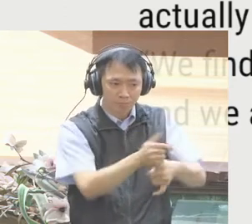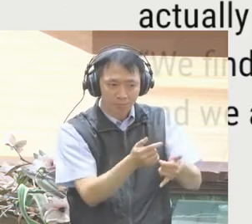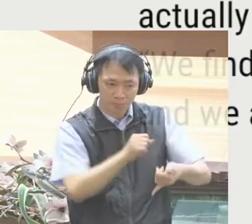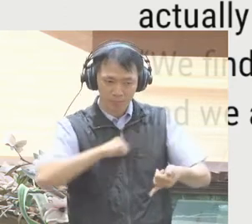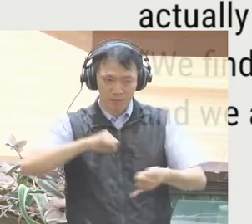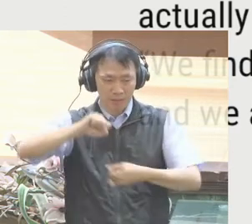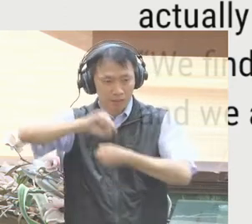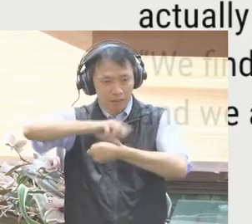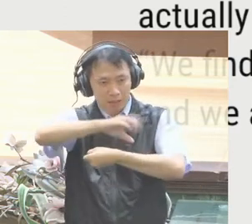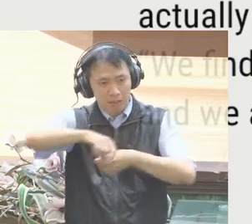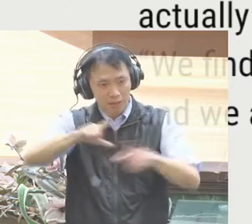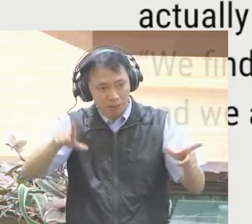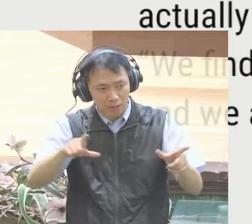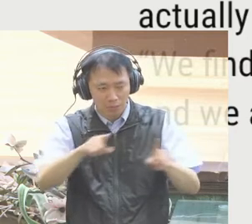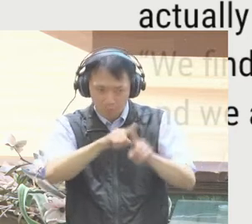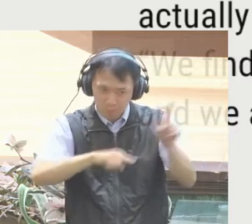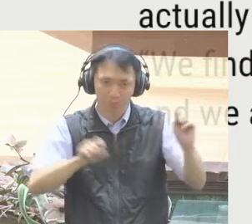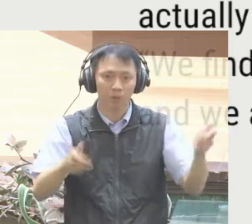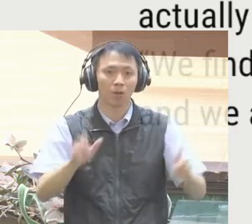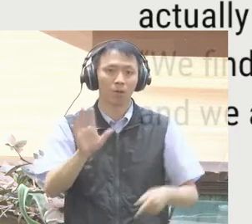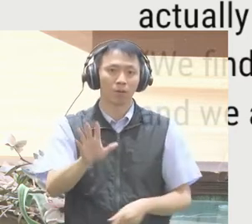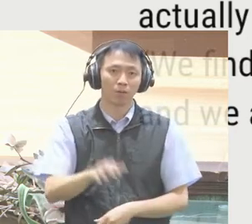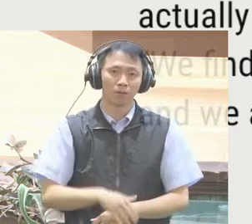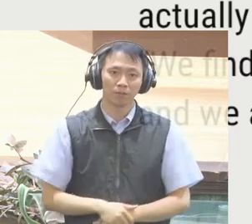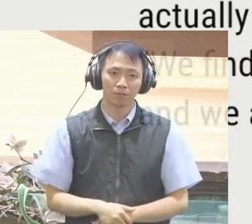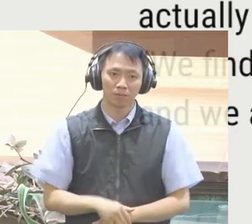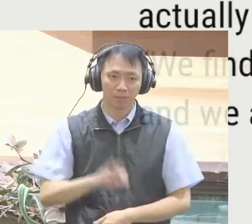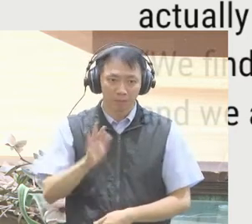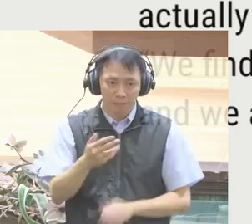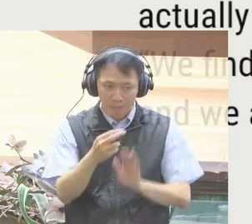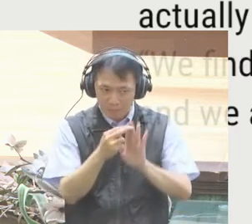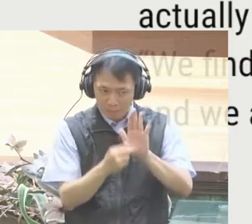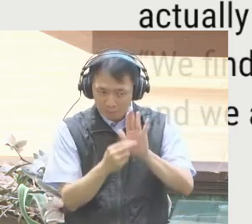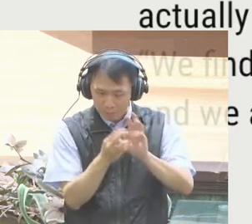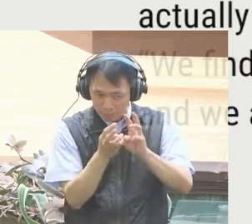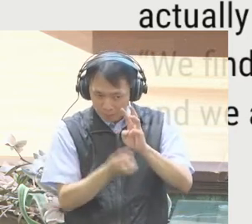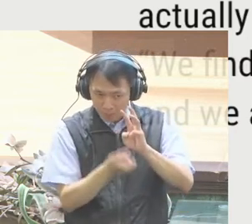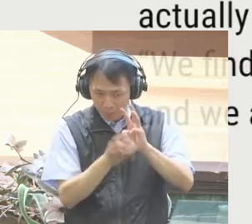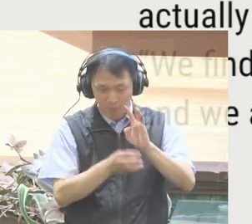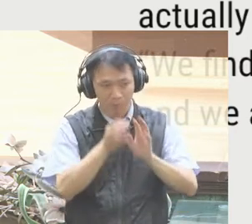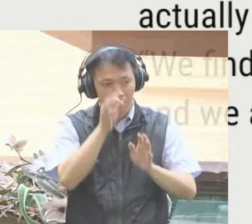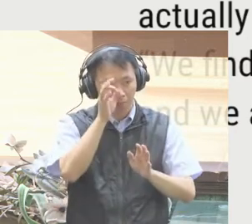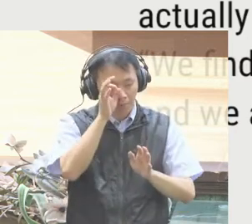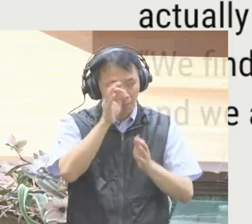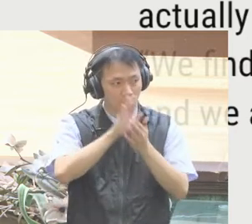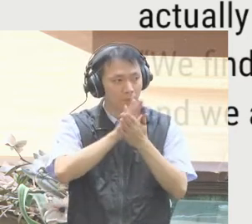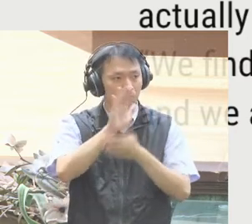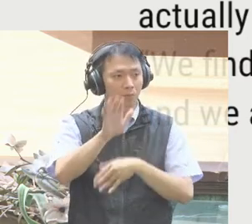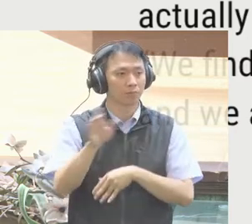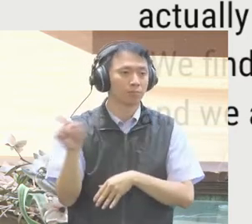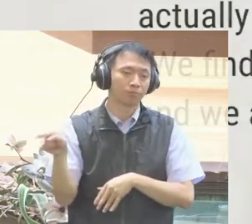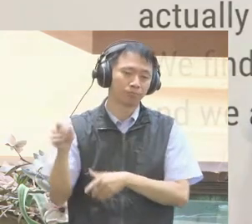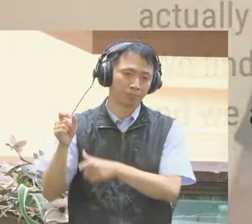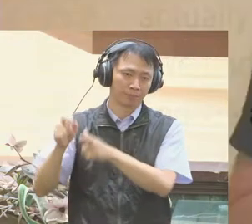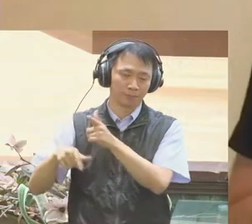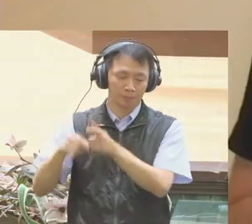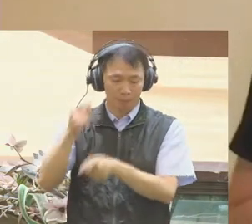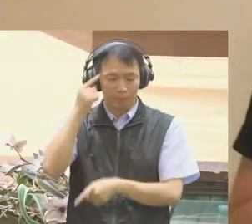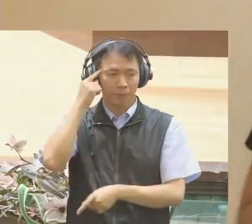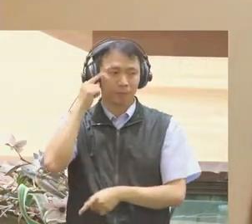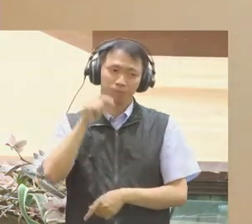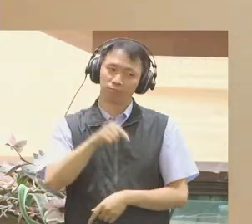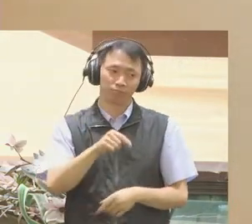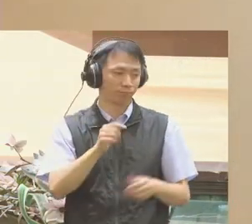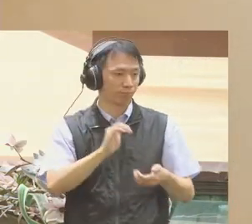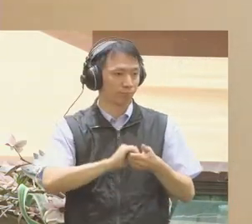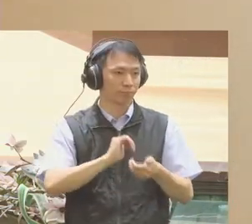But upon looking closer at the data, the company realized that this wasn't actually true. We find that to be greater